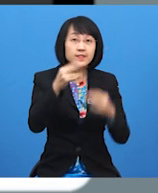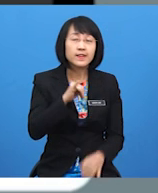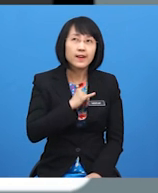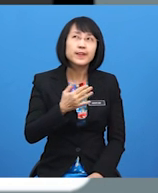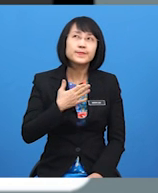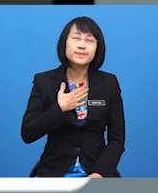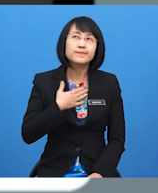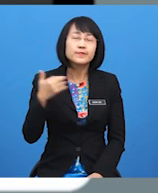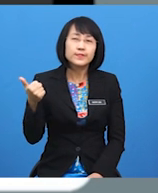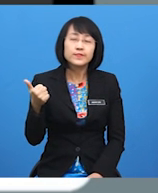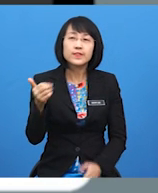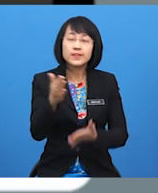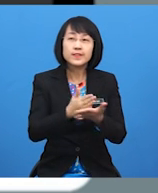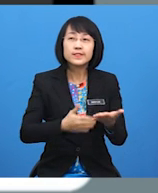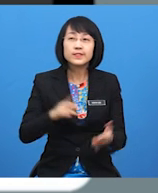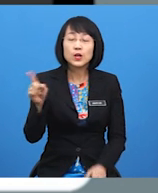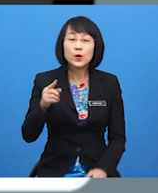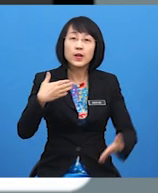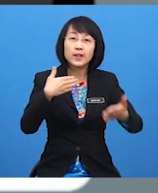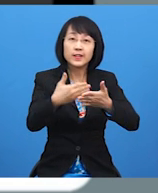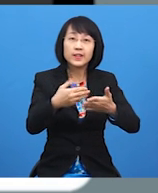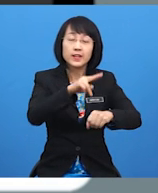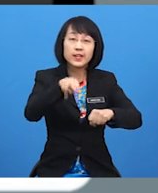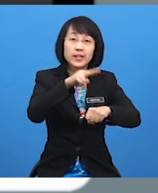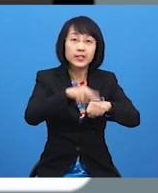somewhere near to the nature and wildlife.